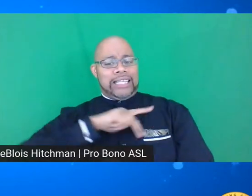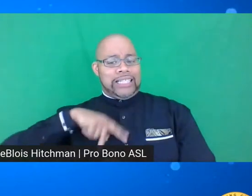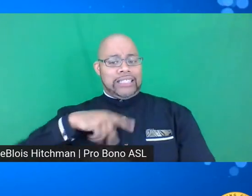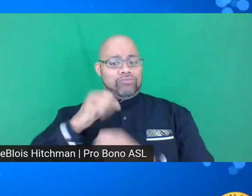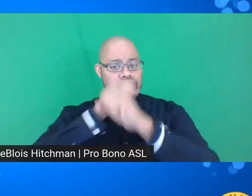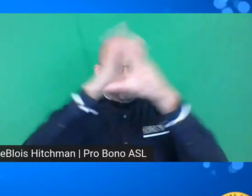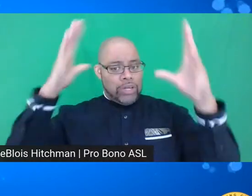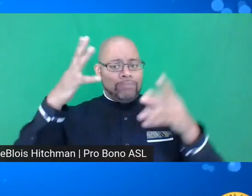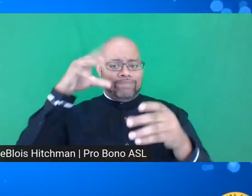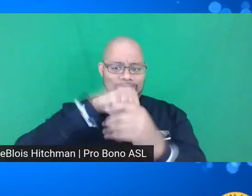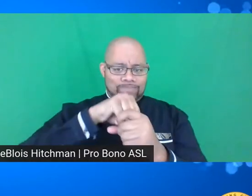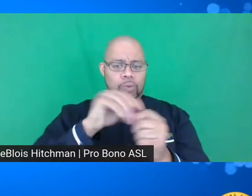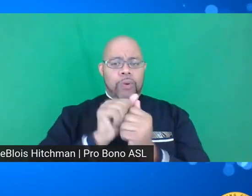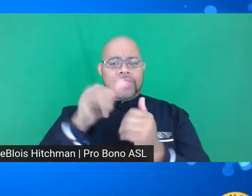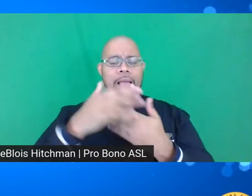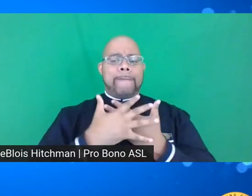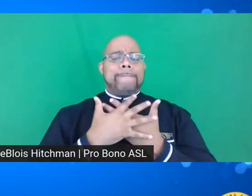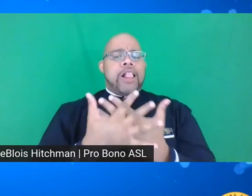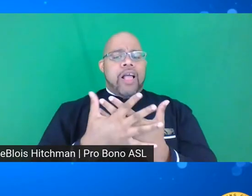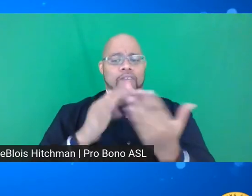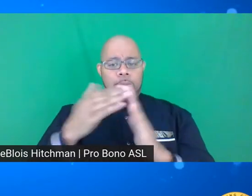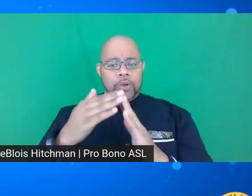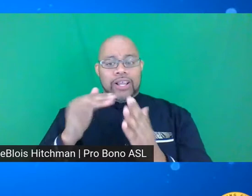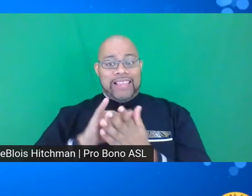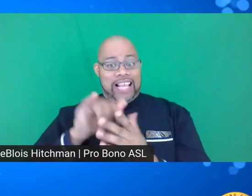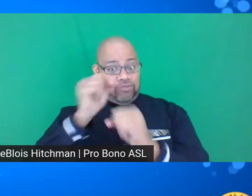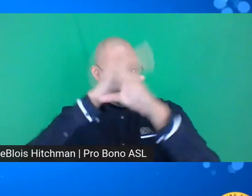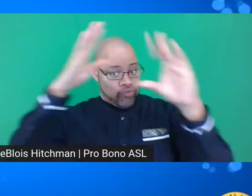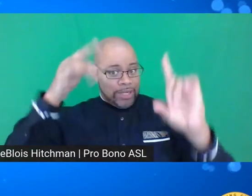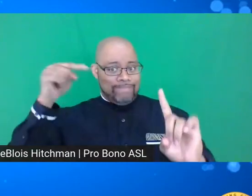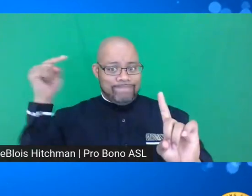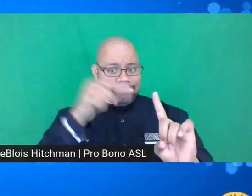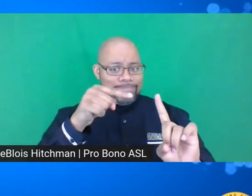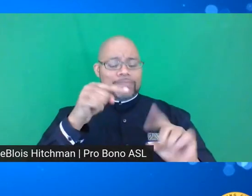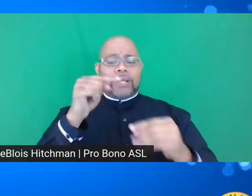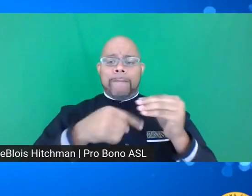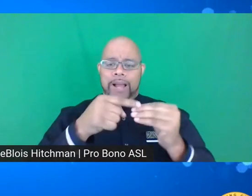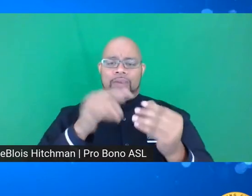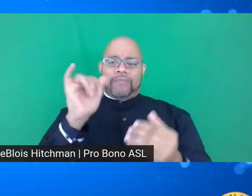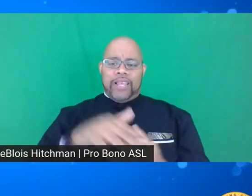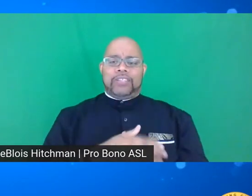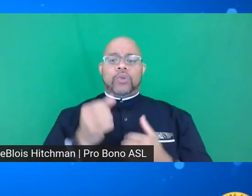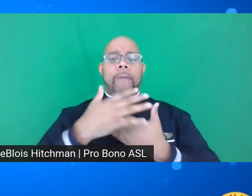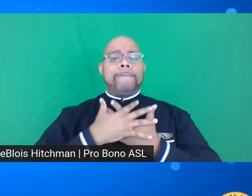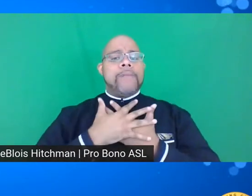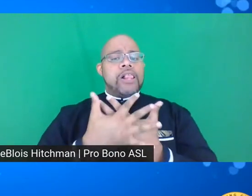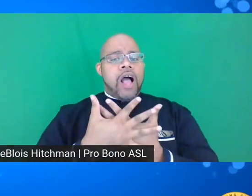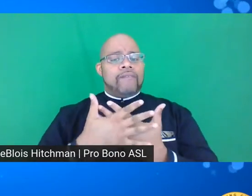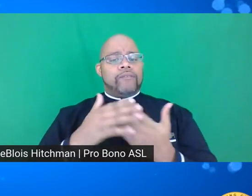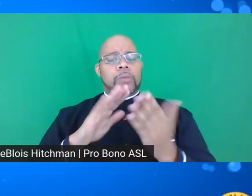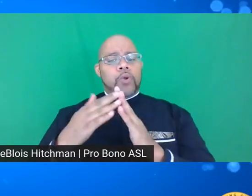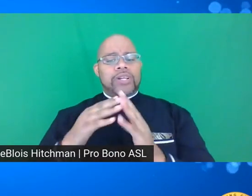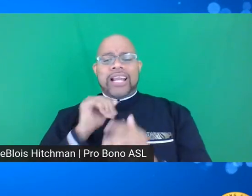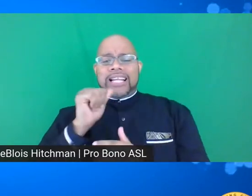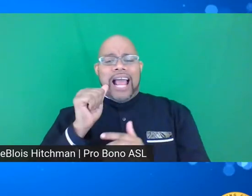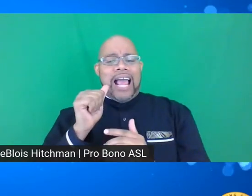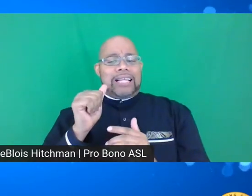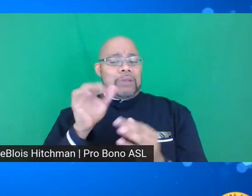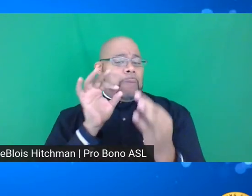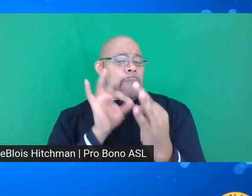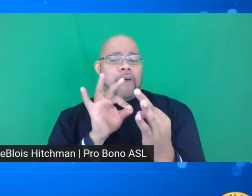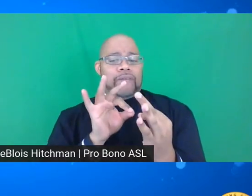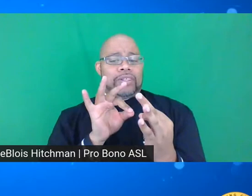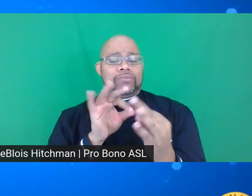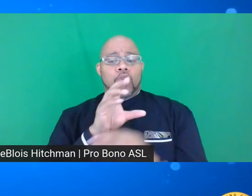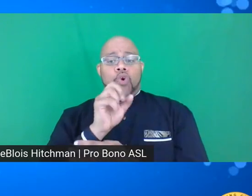was a part of getting to that Beloved Community. That's what his dream was all about. So the Beloved Community is not a utopia. Mrs.